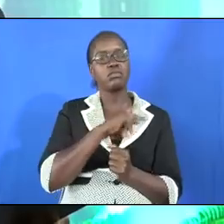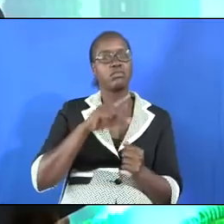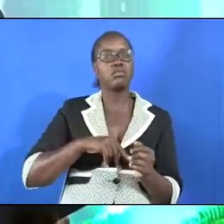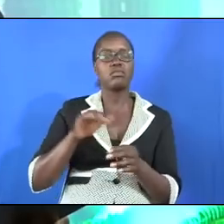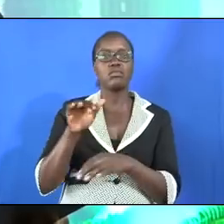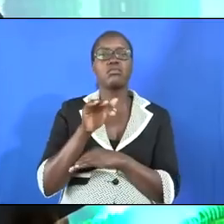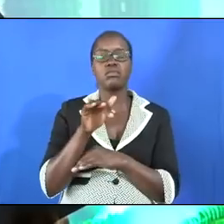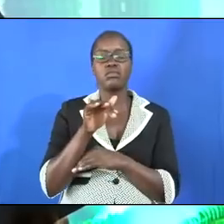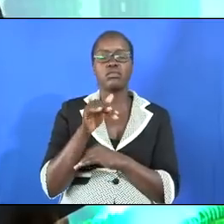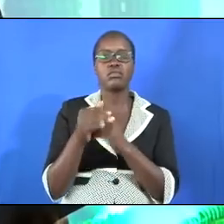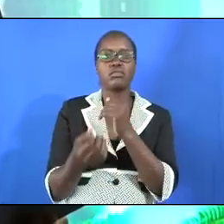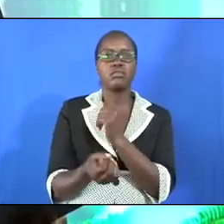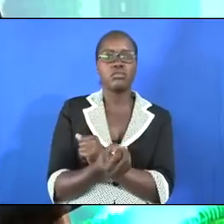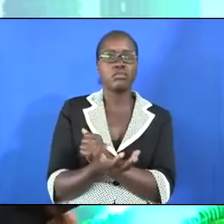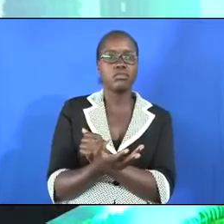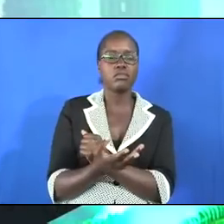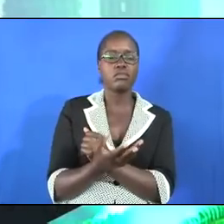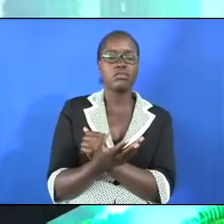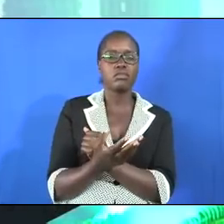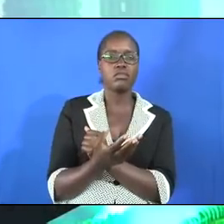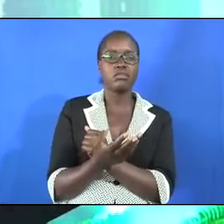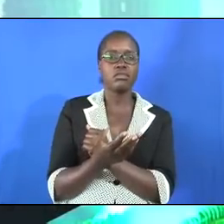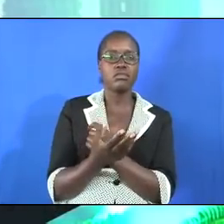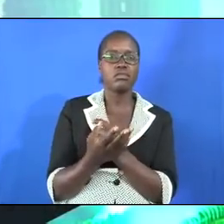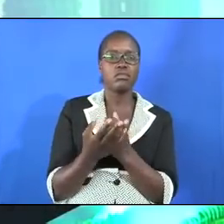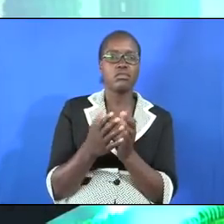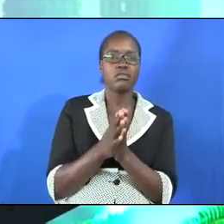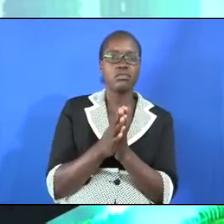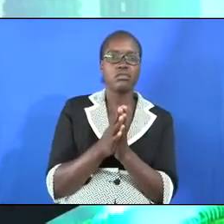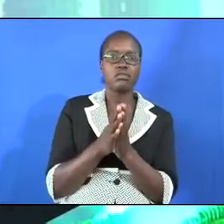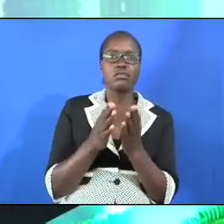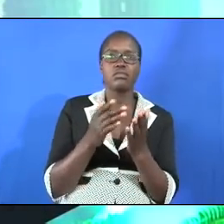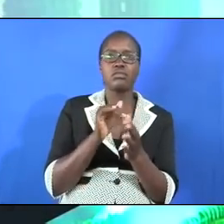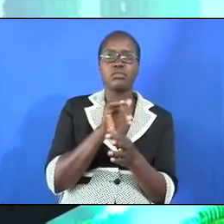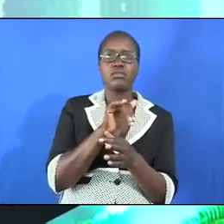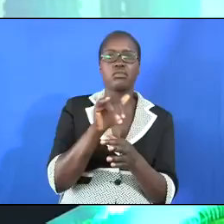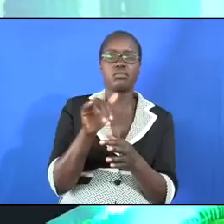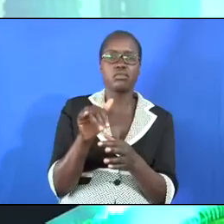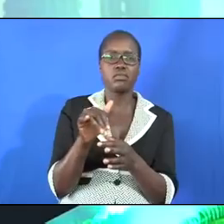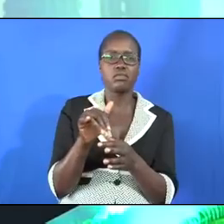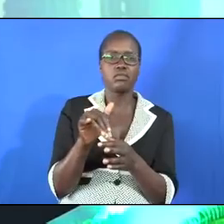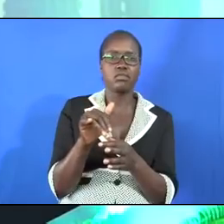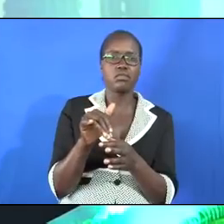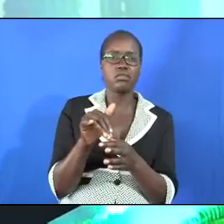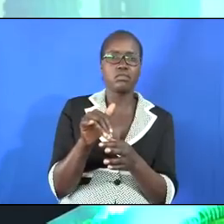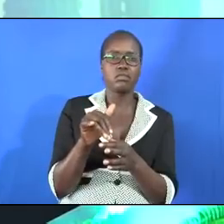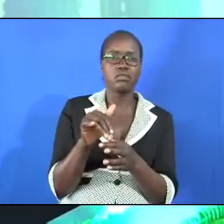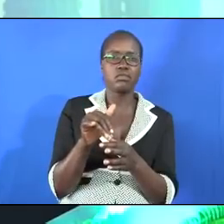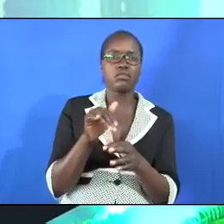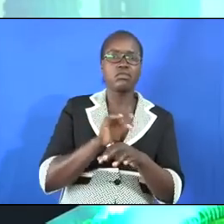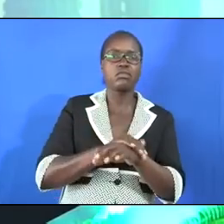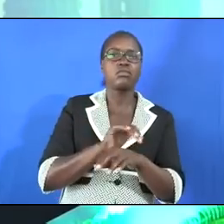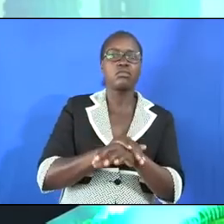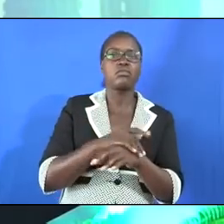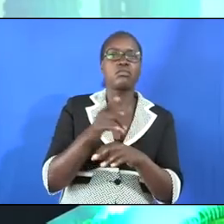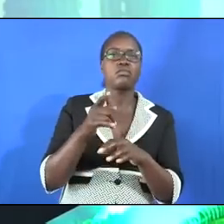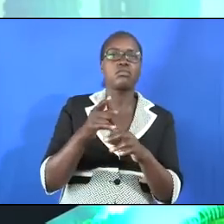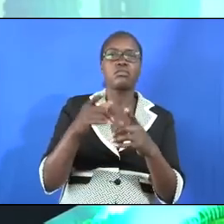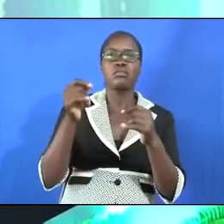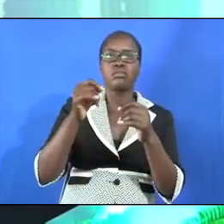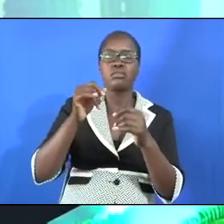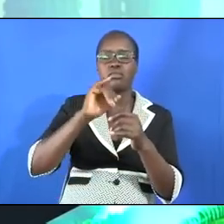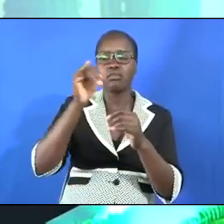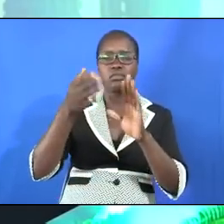asked advice made two calves of gold and say to the people it is too much for you to go up to Jerusalem